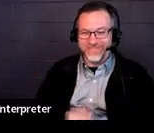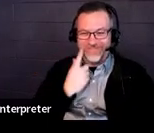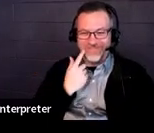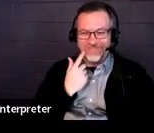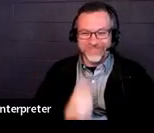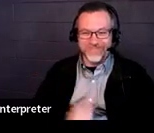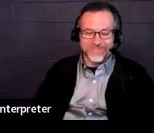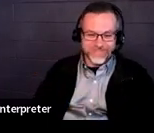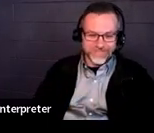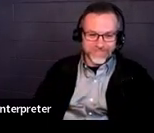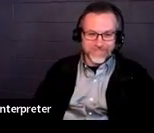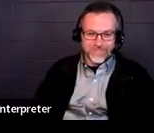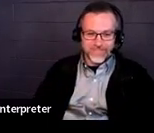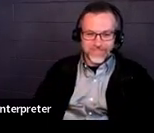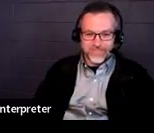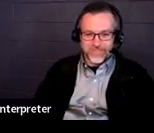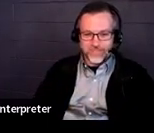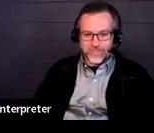Yep.